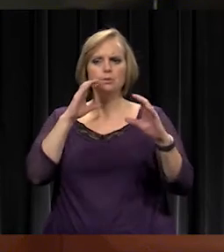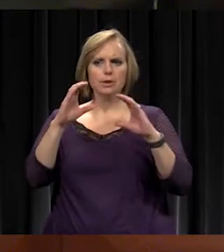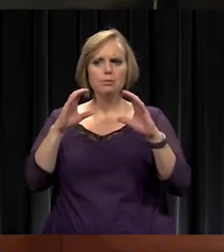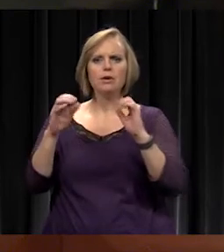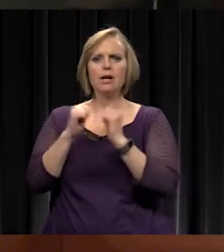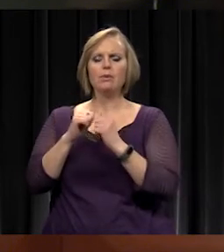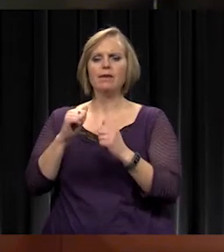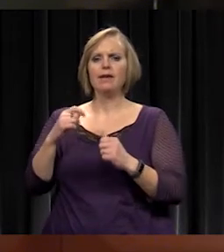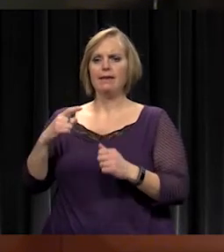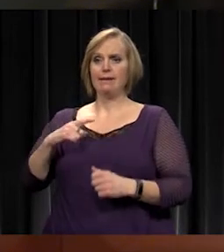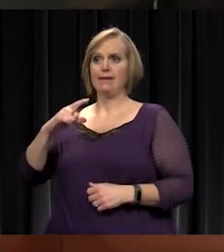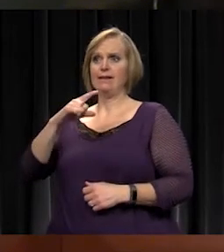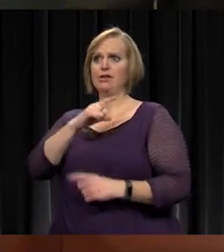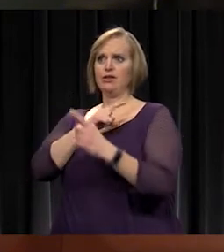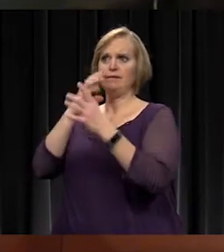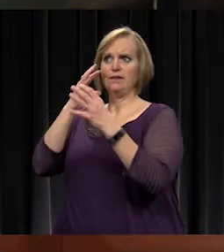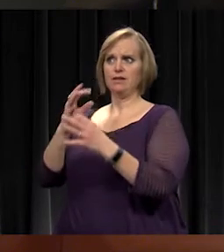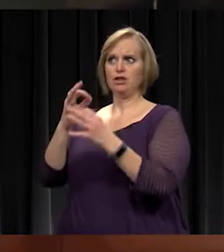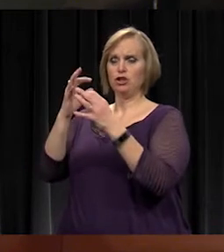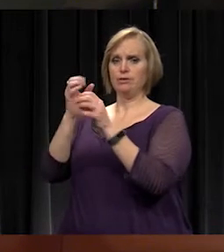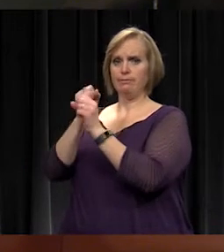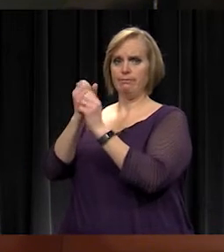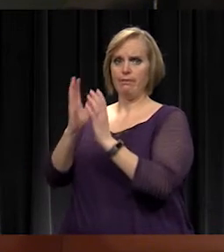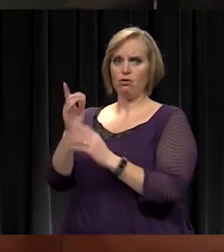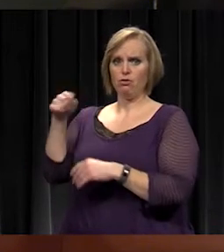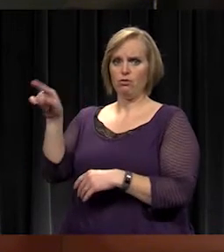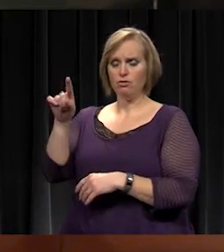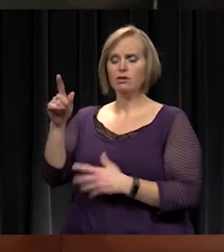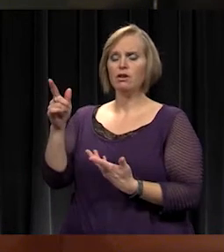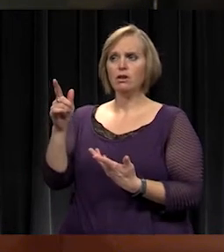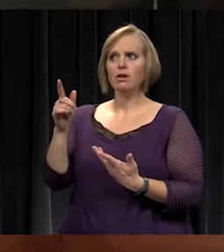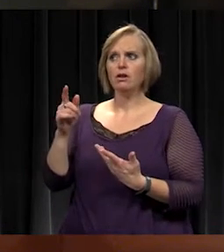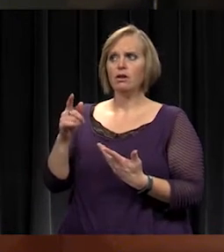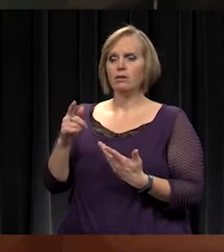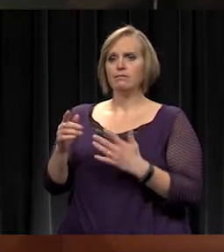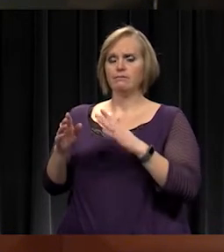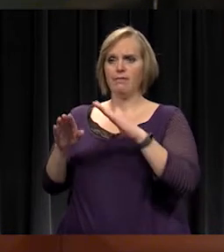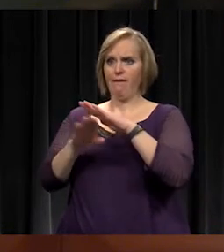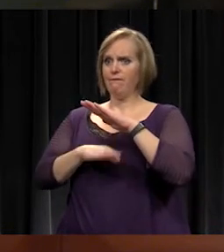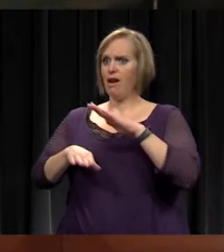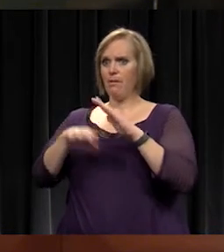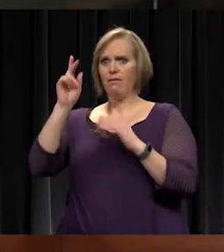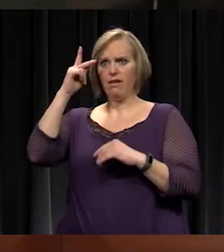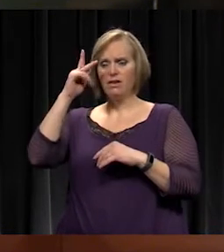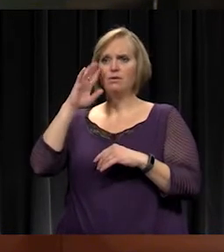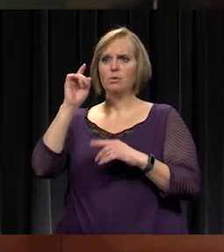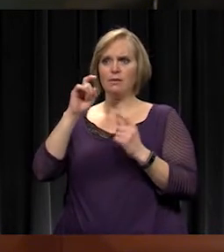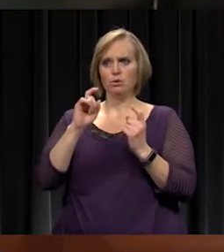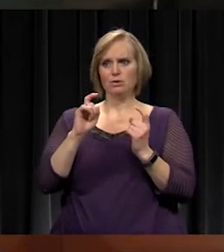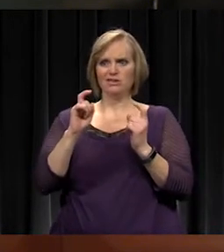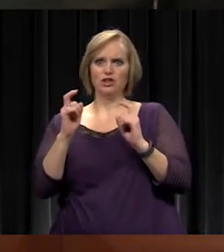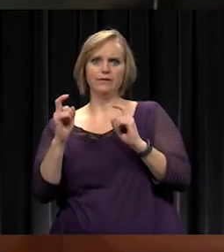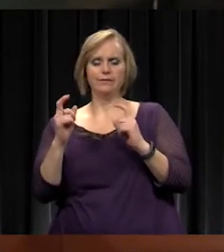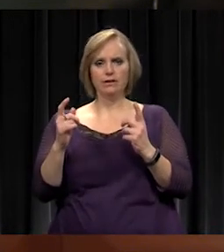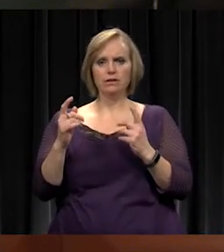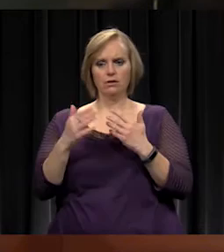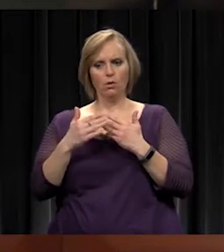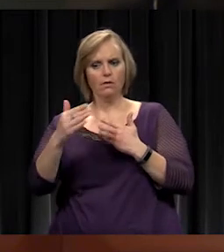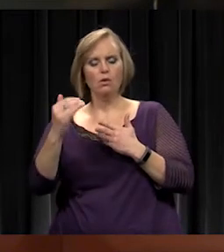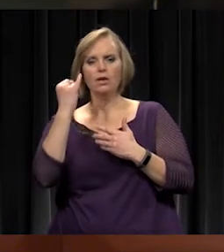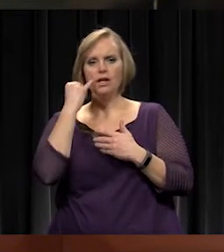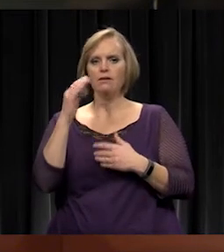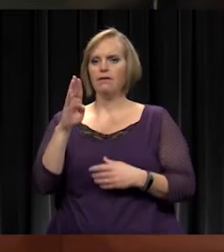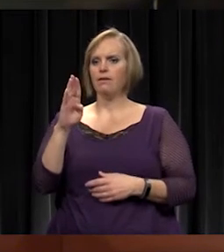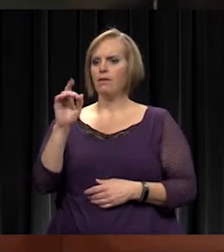legislative decision makers that, you know, the fundamental philosophies will have to shift going forward if the block